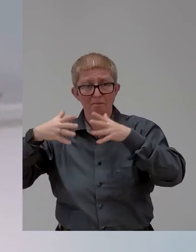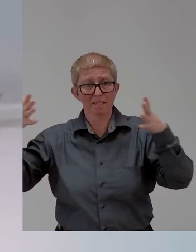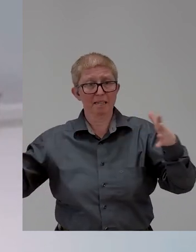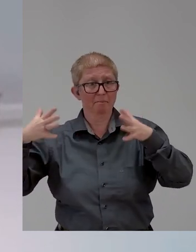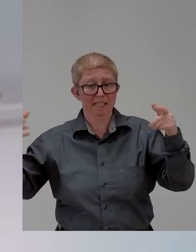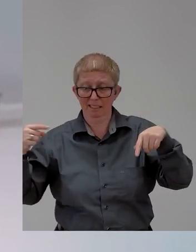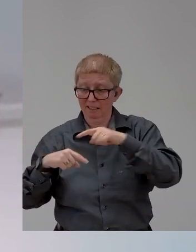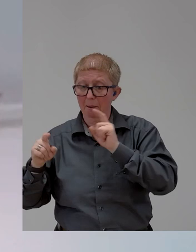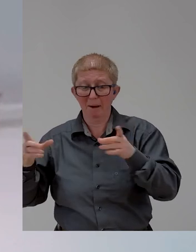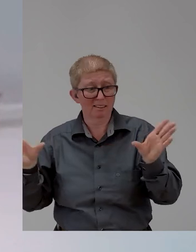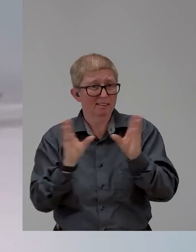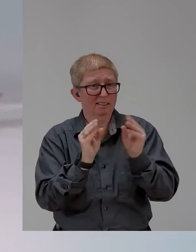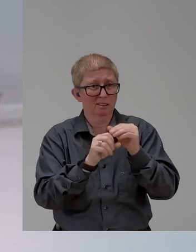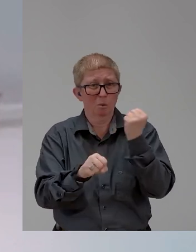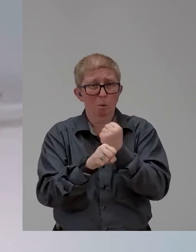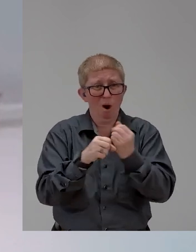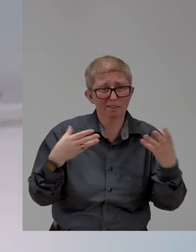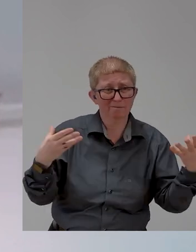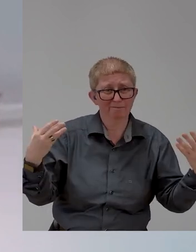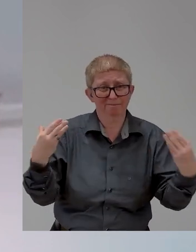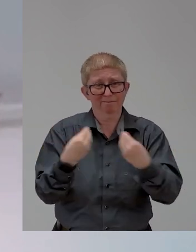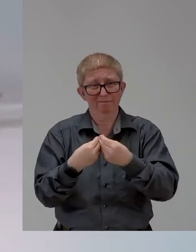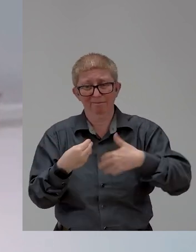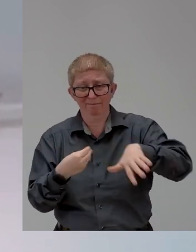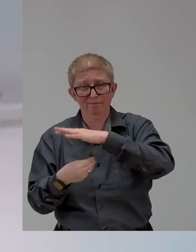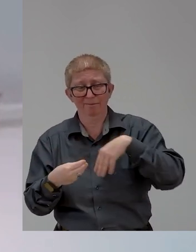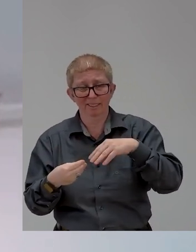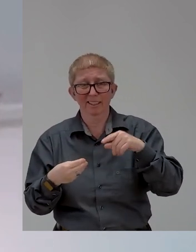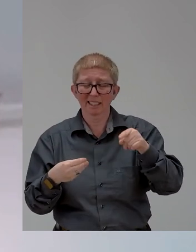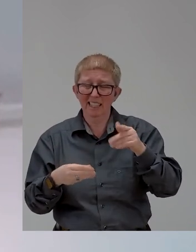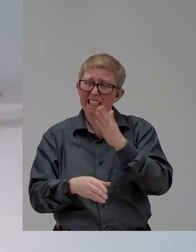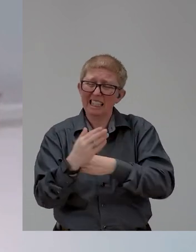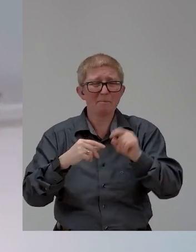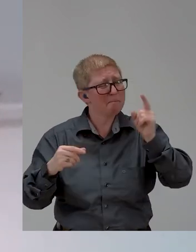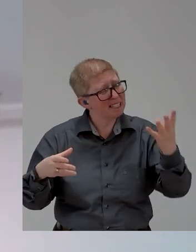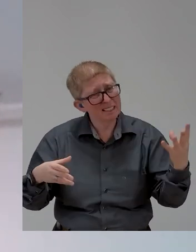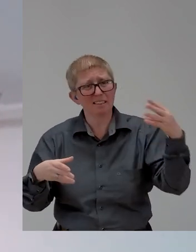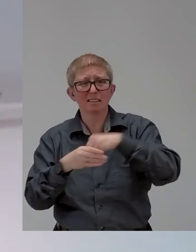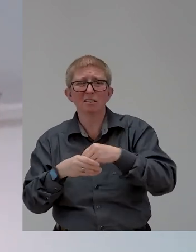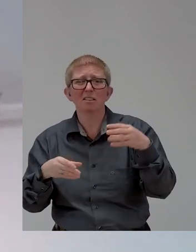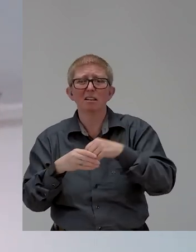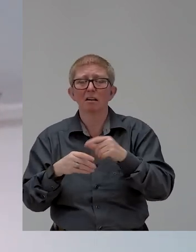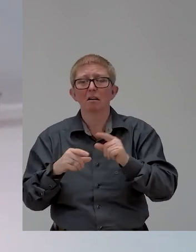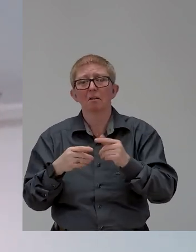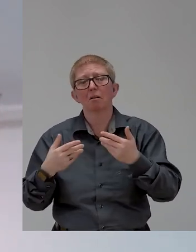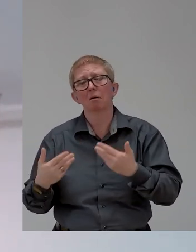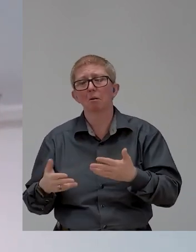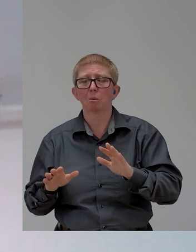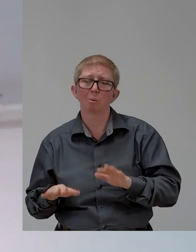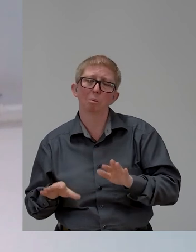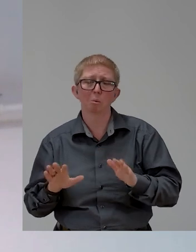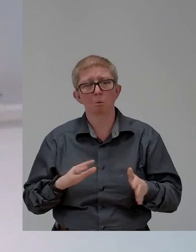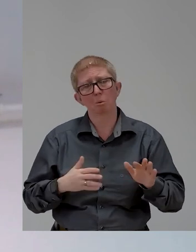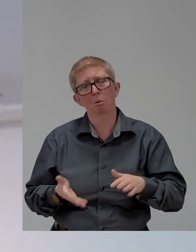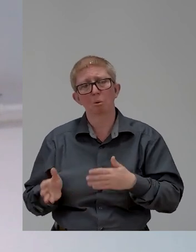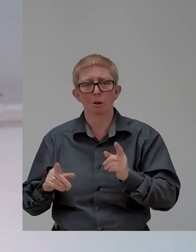disability or be accountable to it. We have not had that enforcement. We don't have it in the U.S. under the Americans with